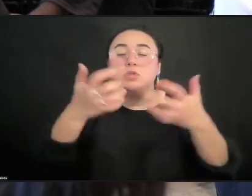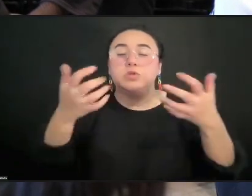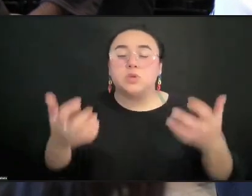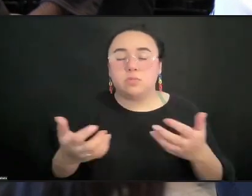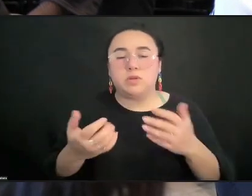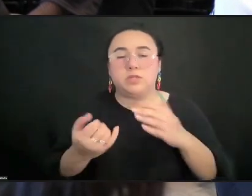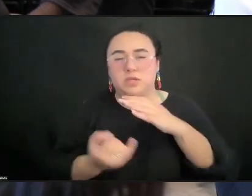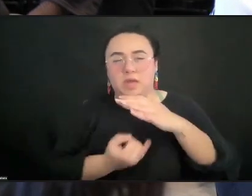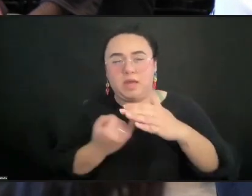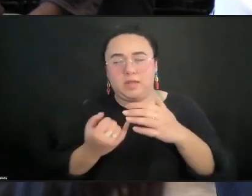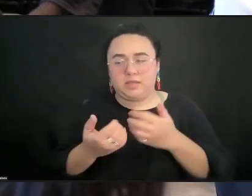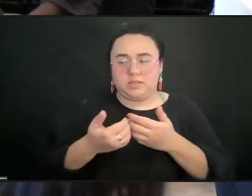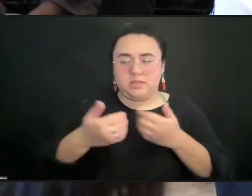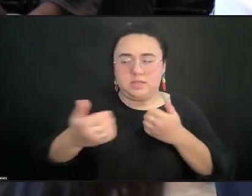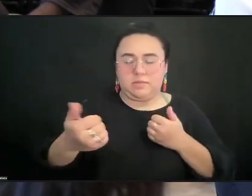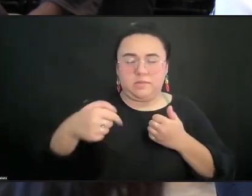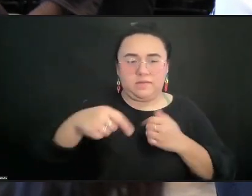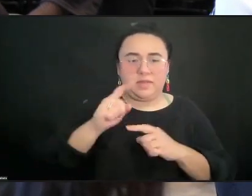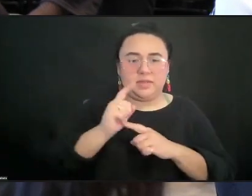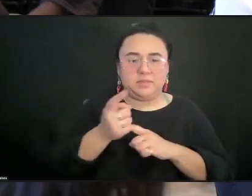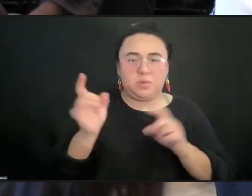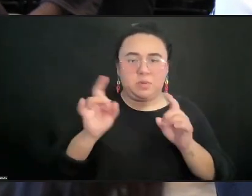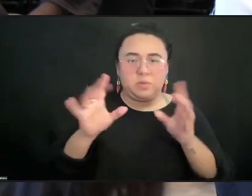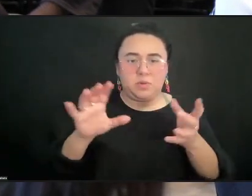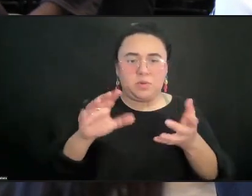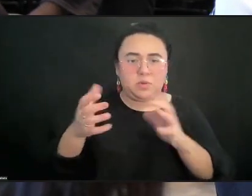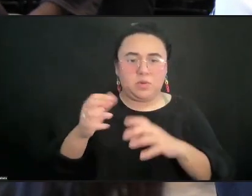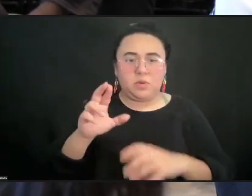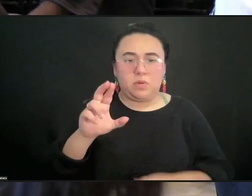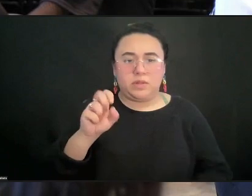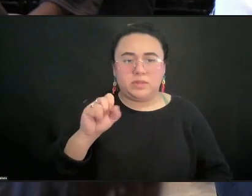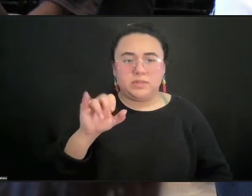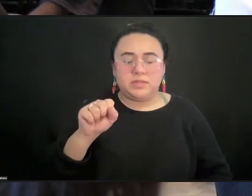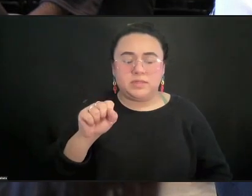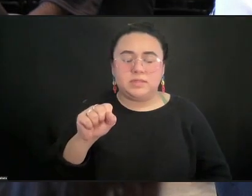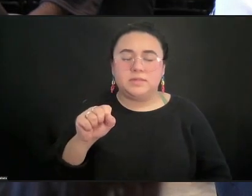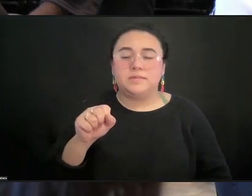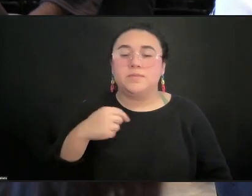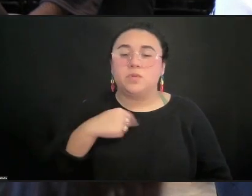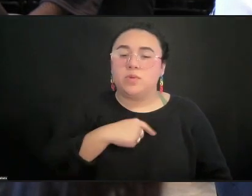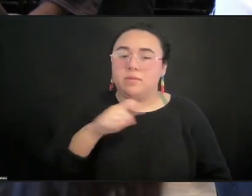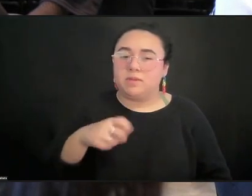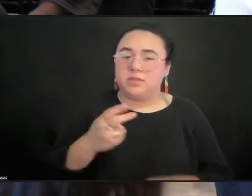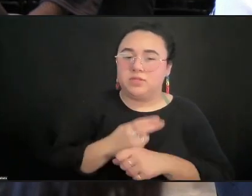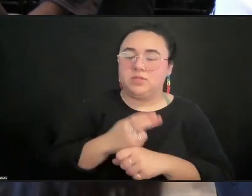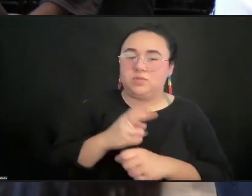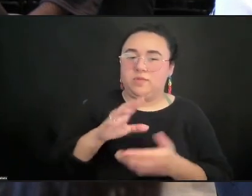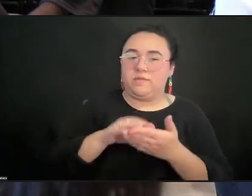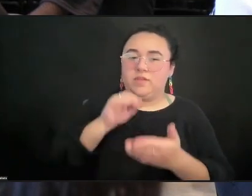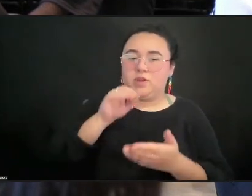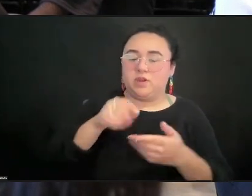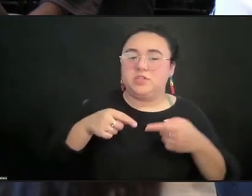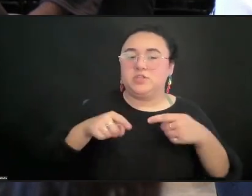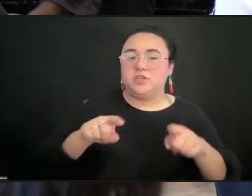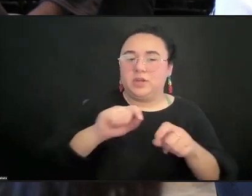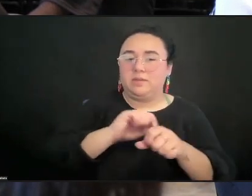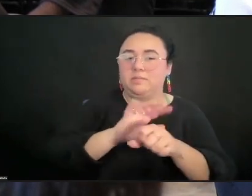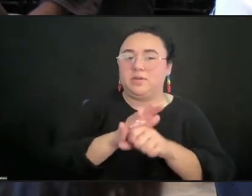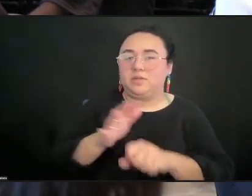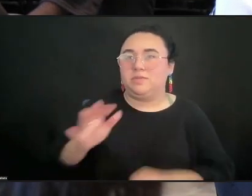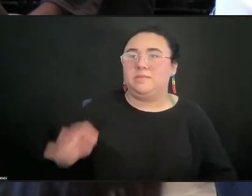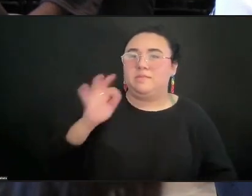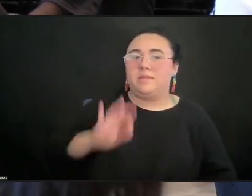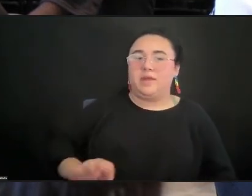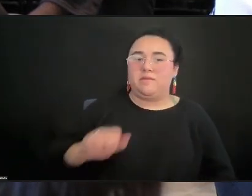and really using what we've learned from the pandemic to our benefit, that I think a lot about